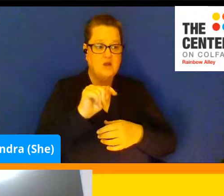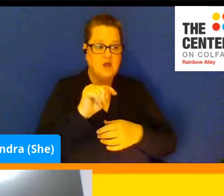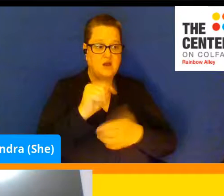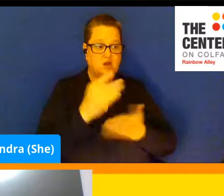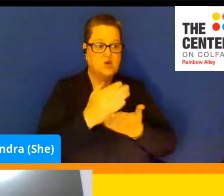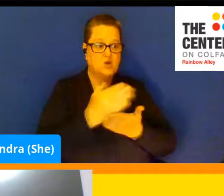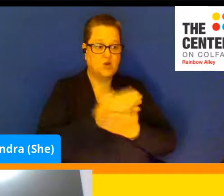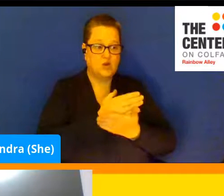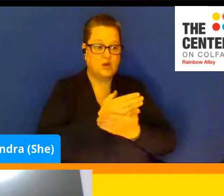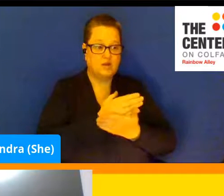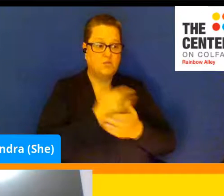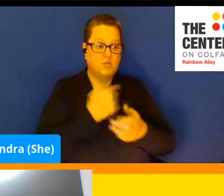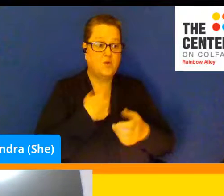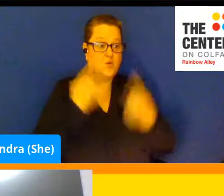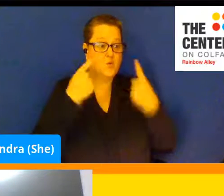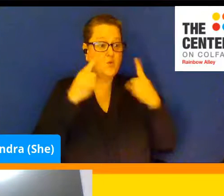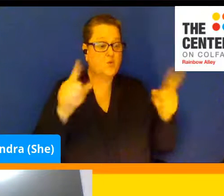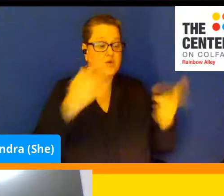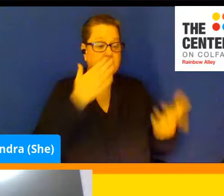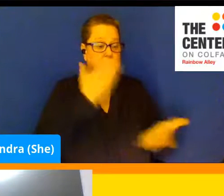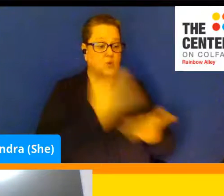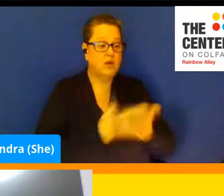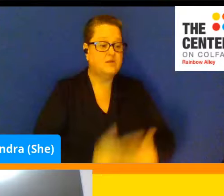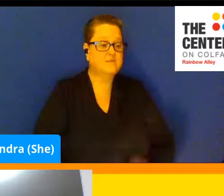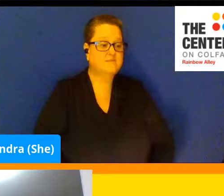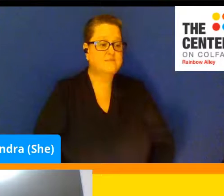-free ice cream option. Yeah.